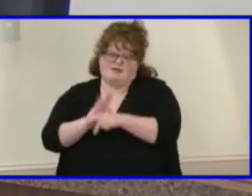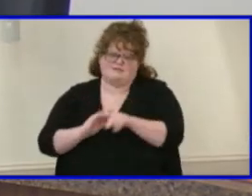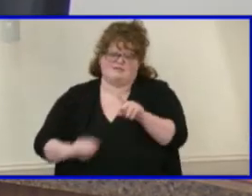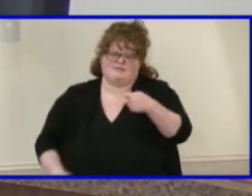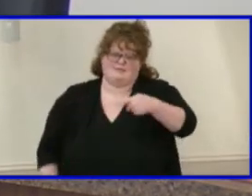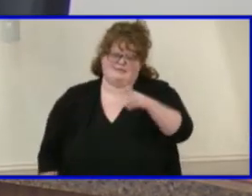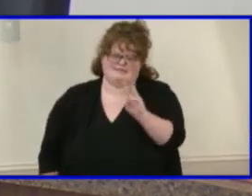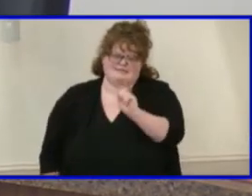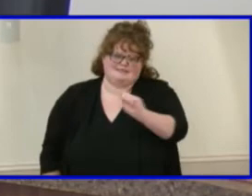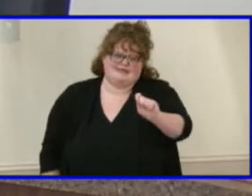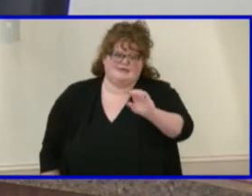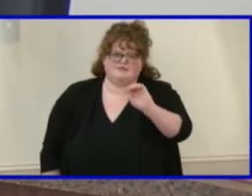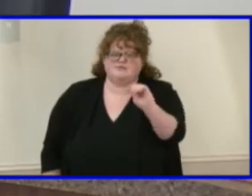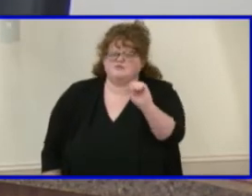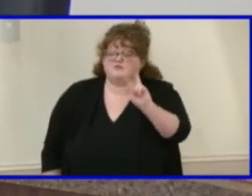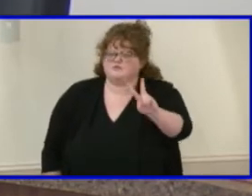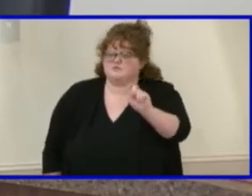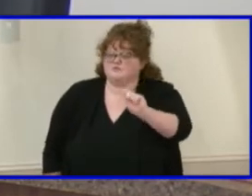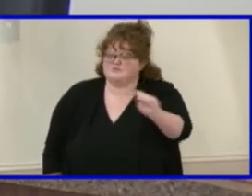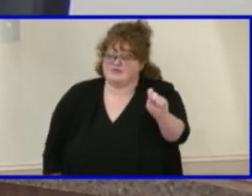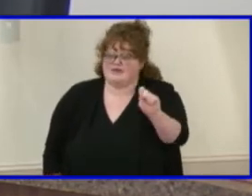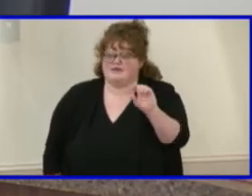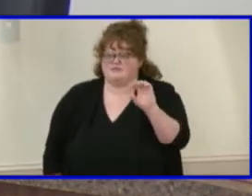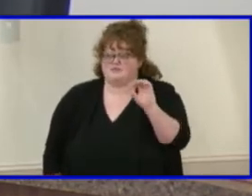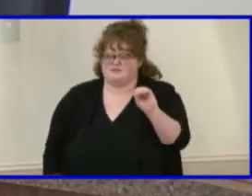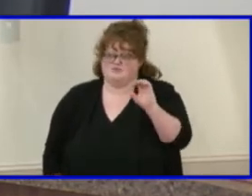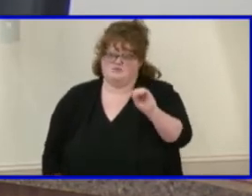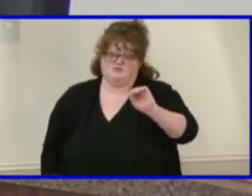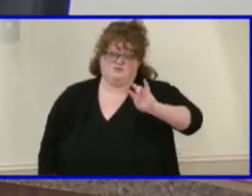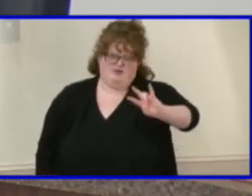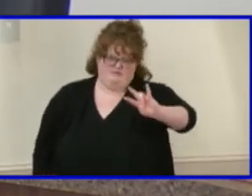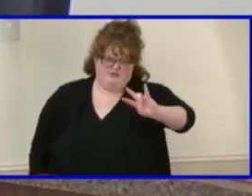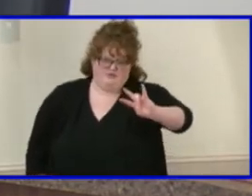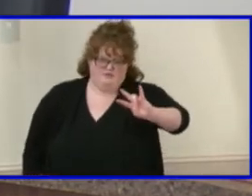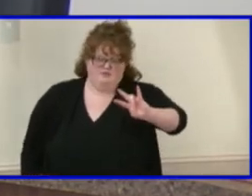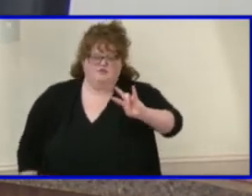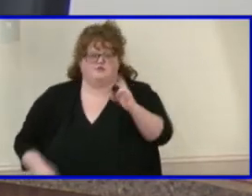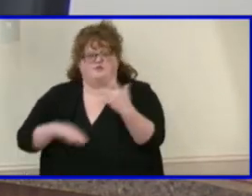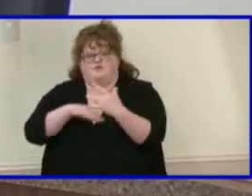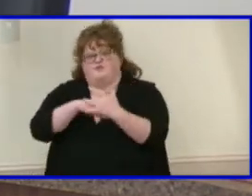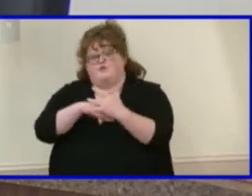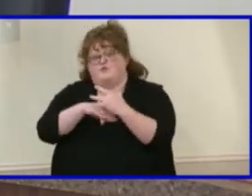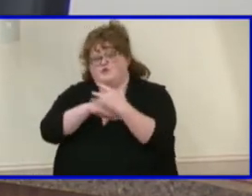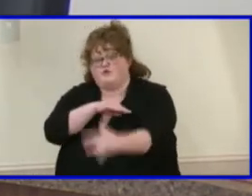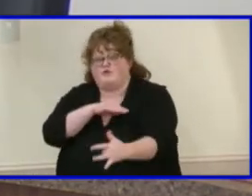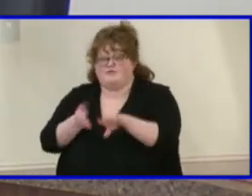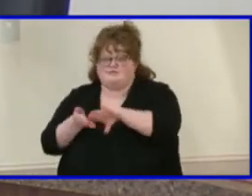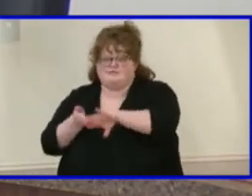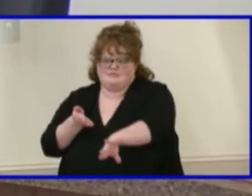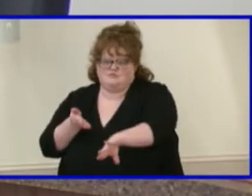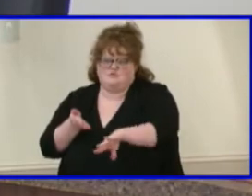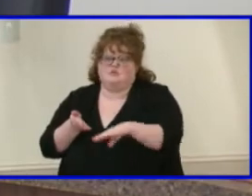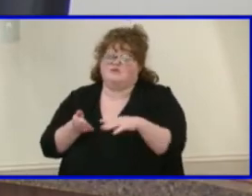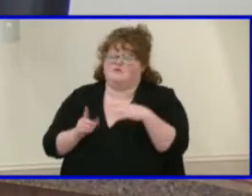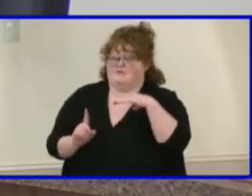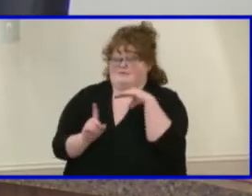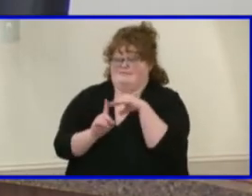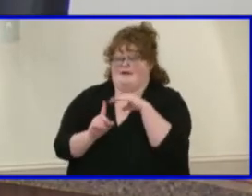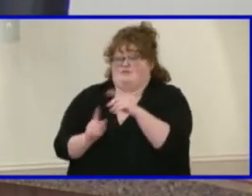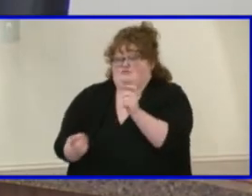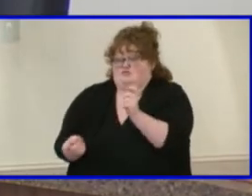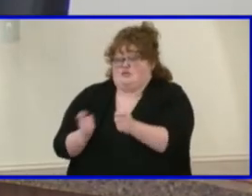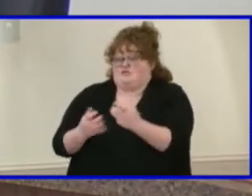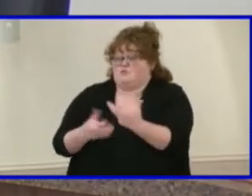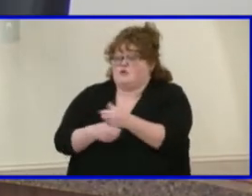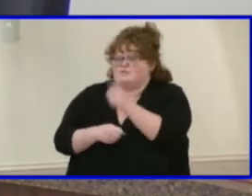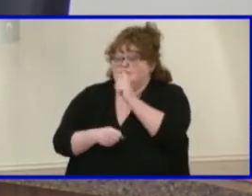-02-007, early dismissal. These are minor word changes made for consistency and